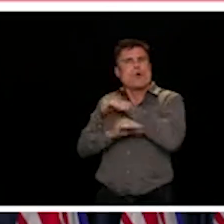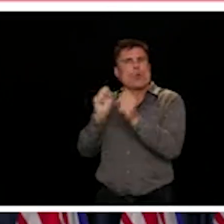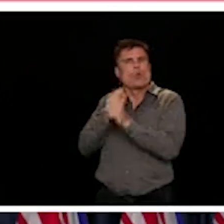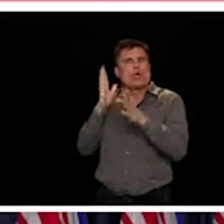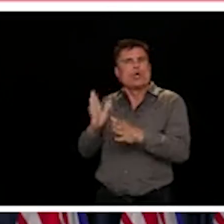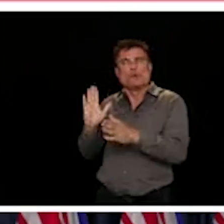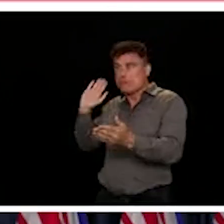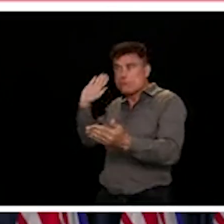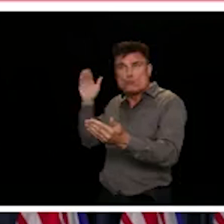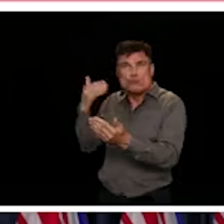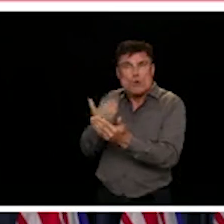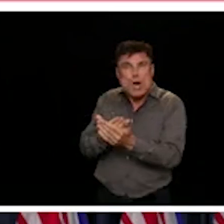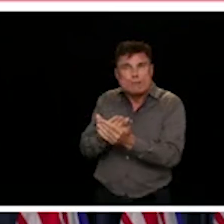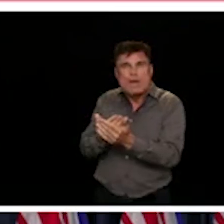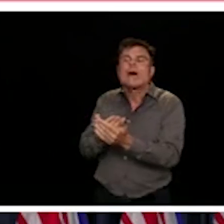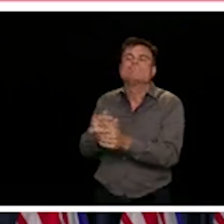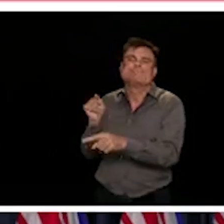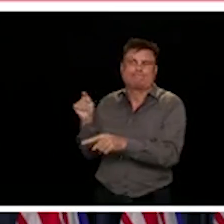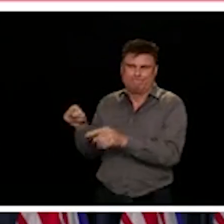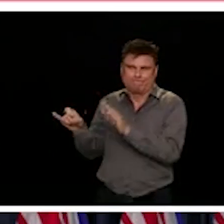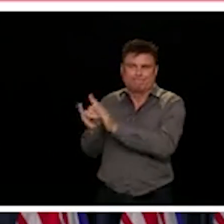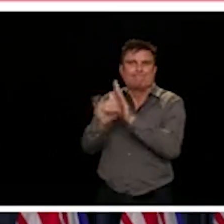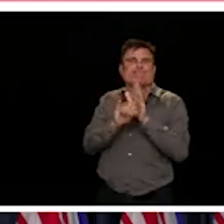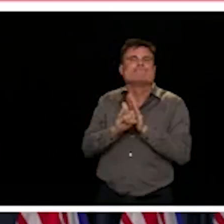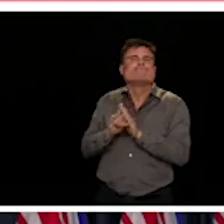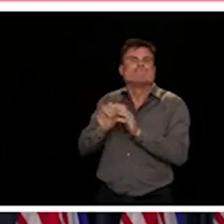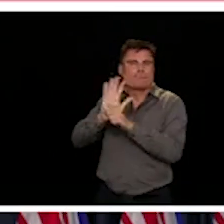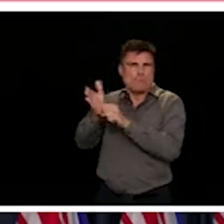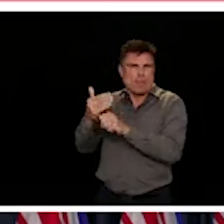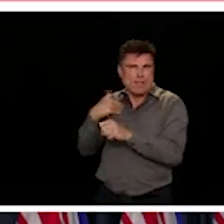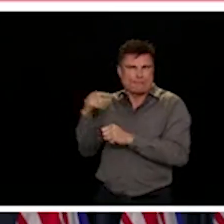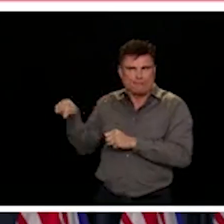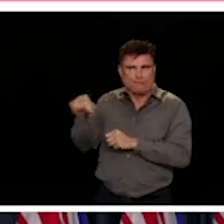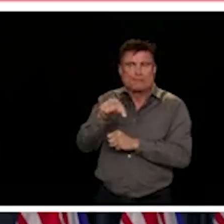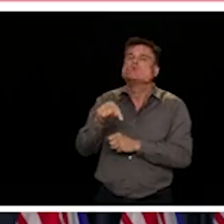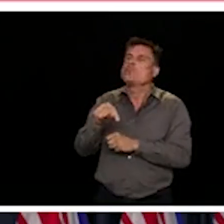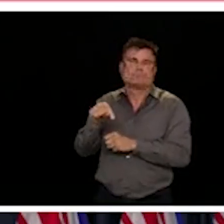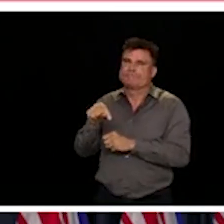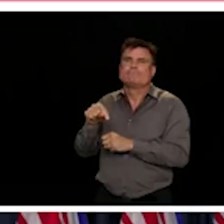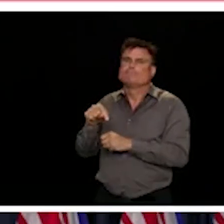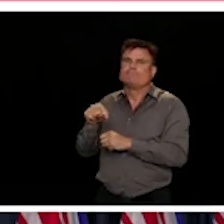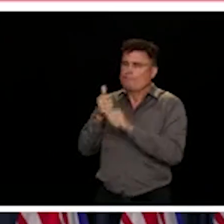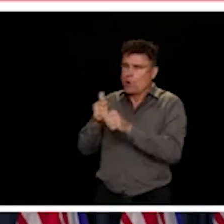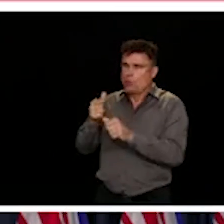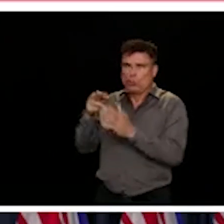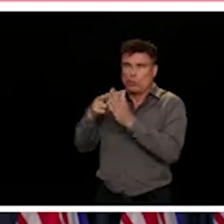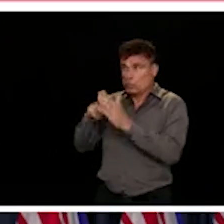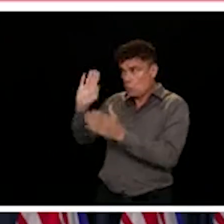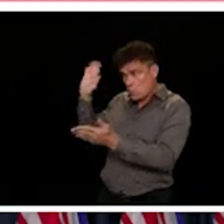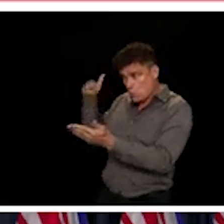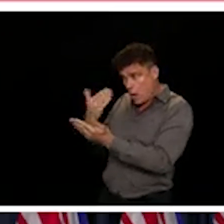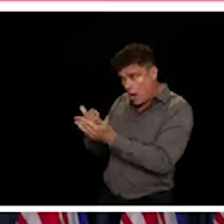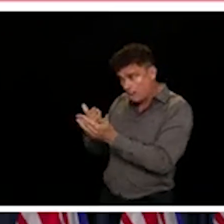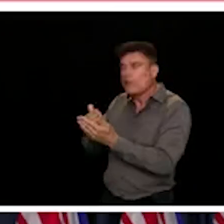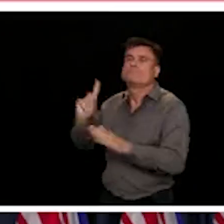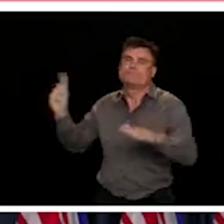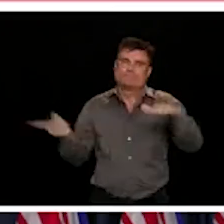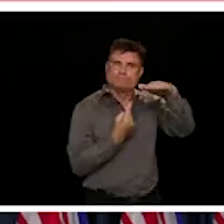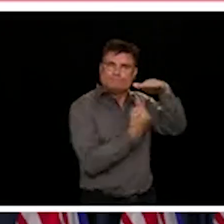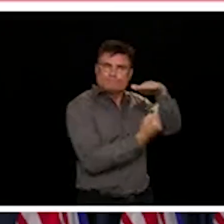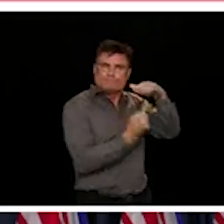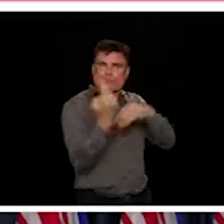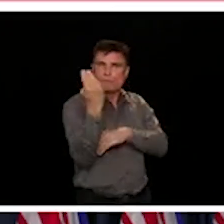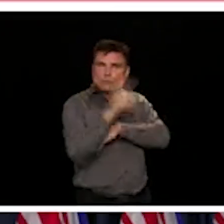BC for the 14-day quarantine period. And as of today, we've had 27 people who have developed